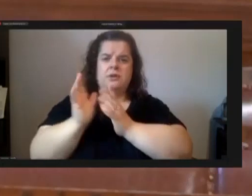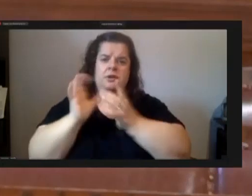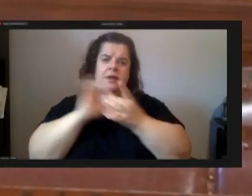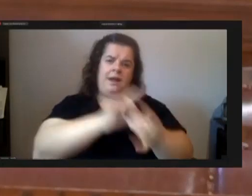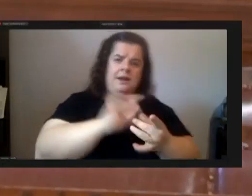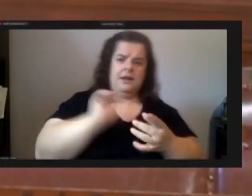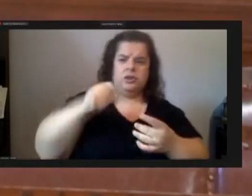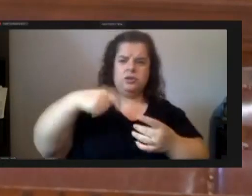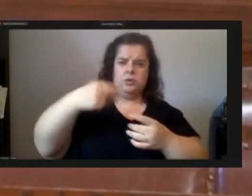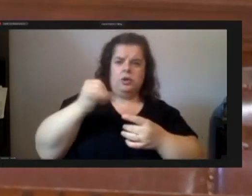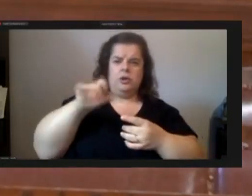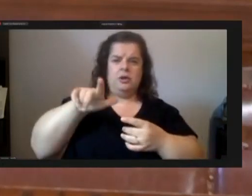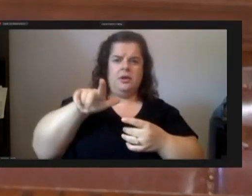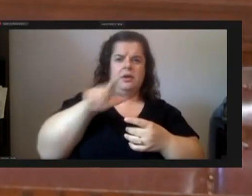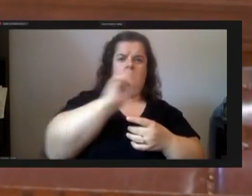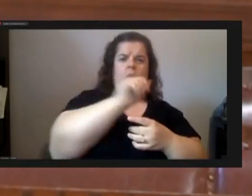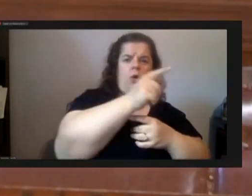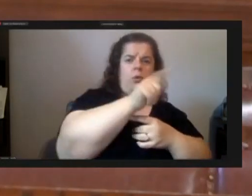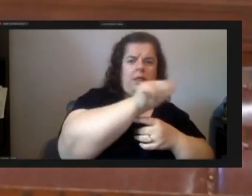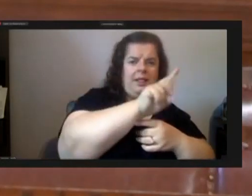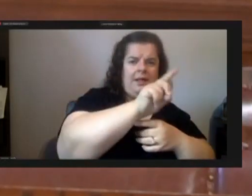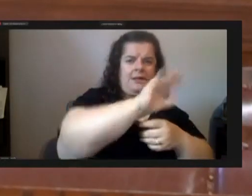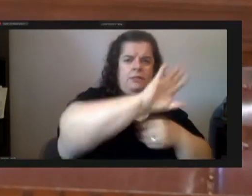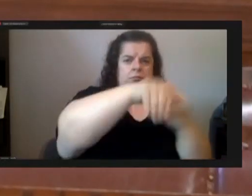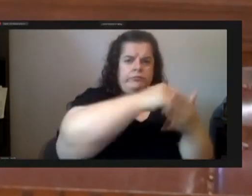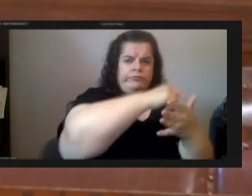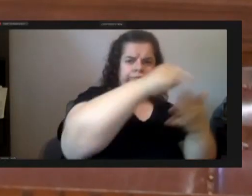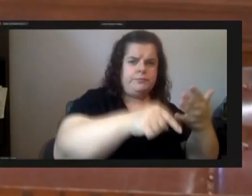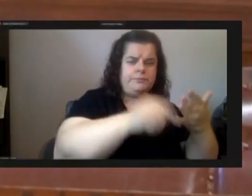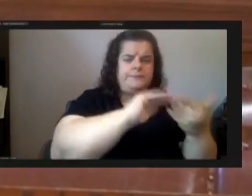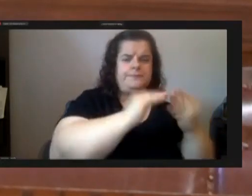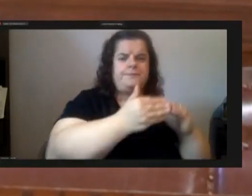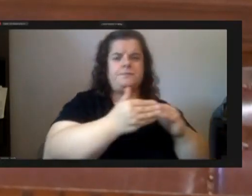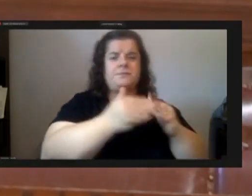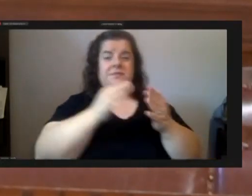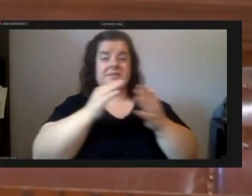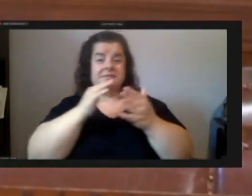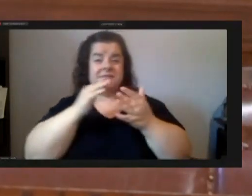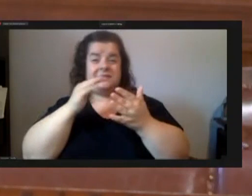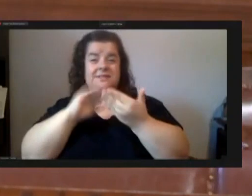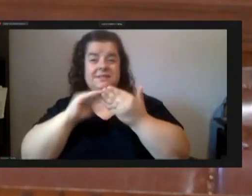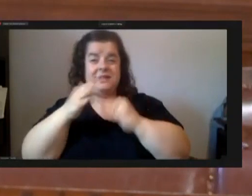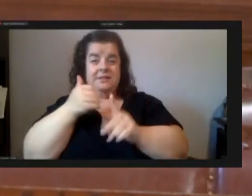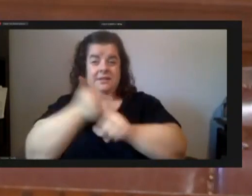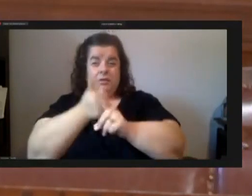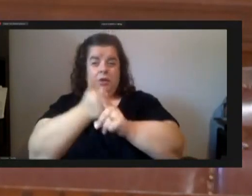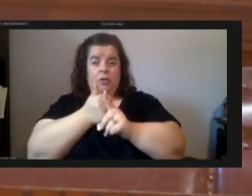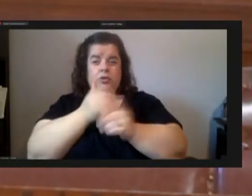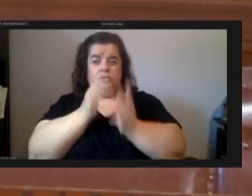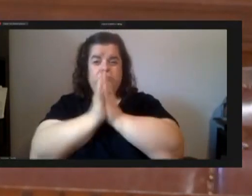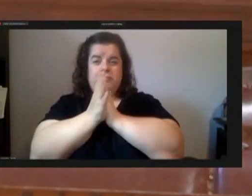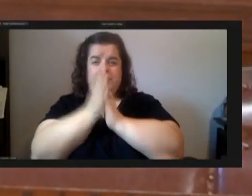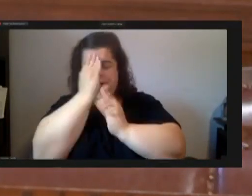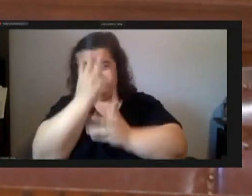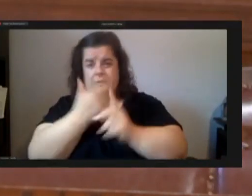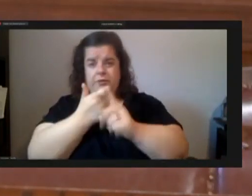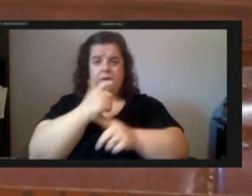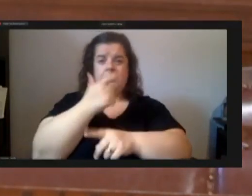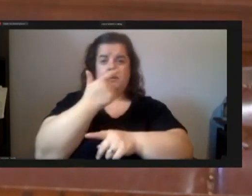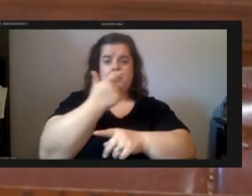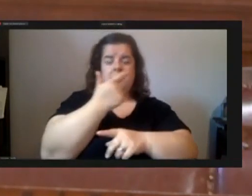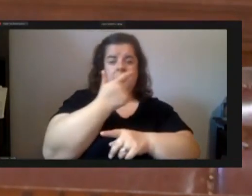and oakland and beyond according to the city's own traffic data from 2017 to 2021 there have been 40 crashes